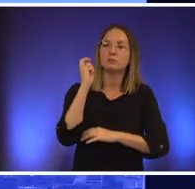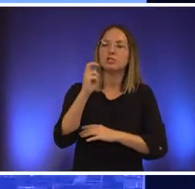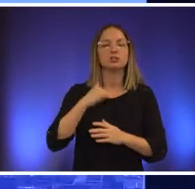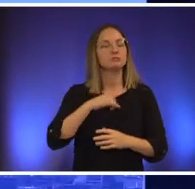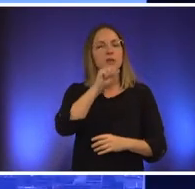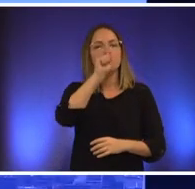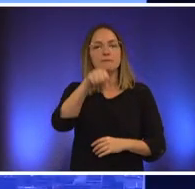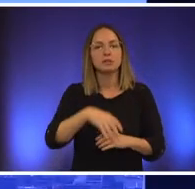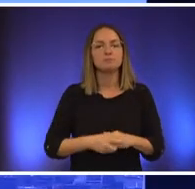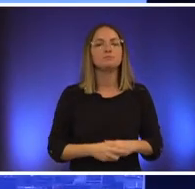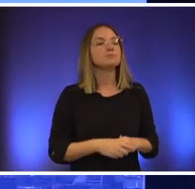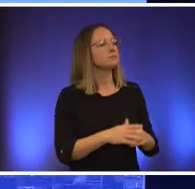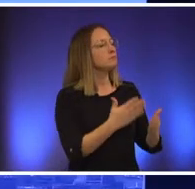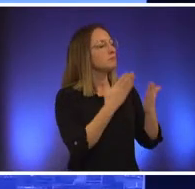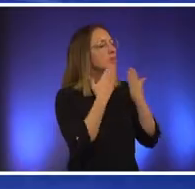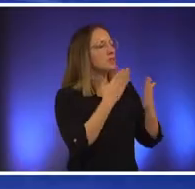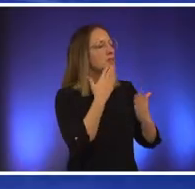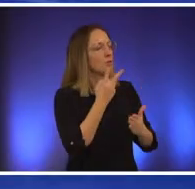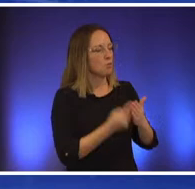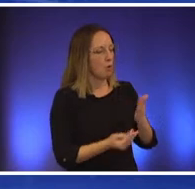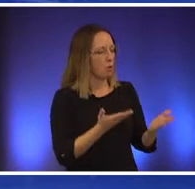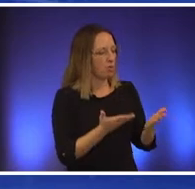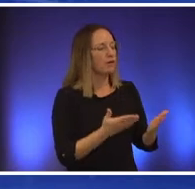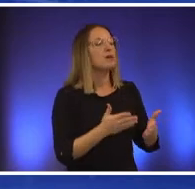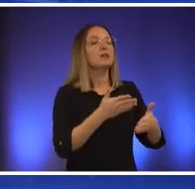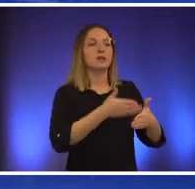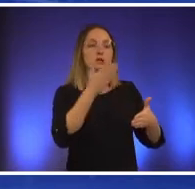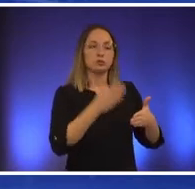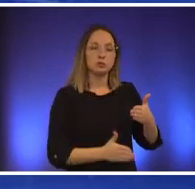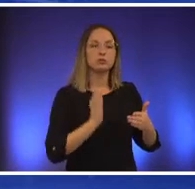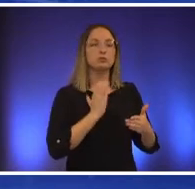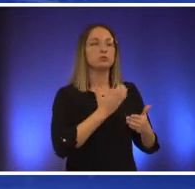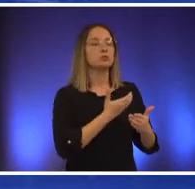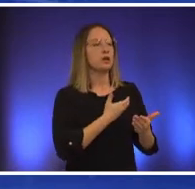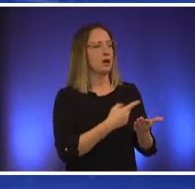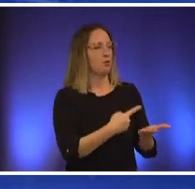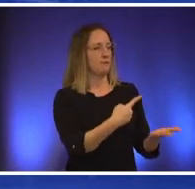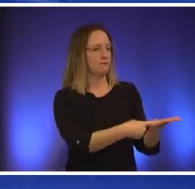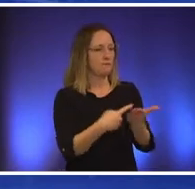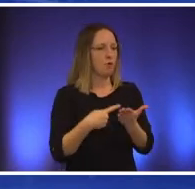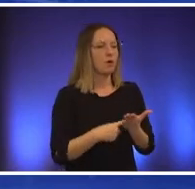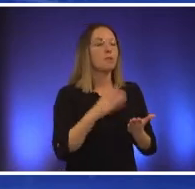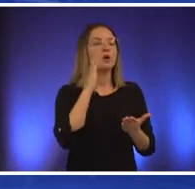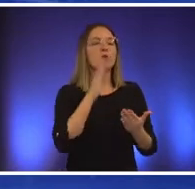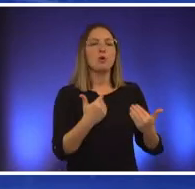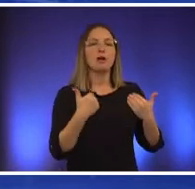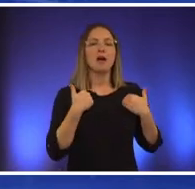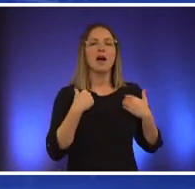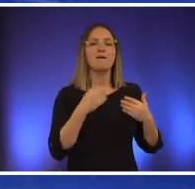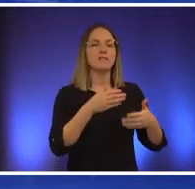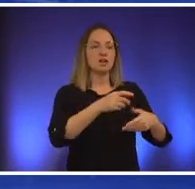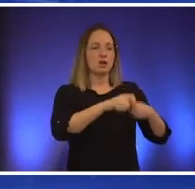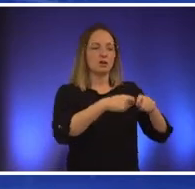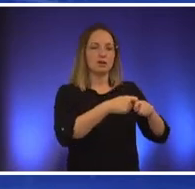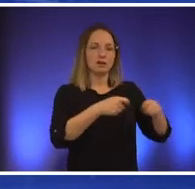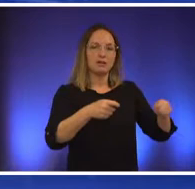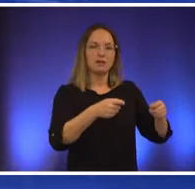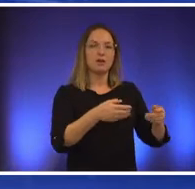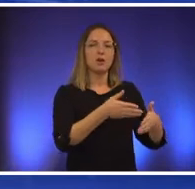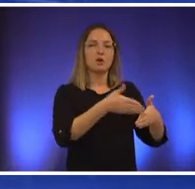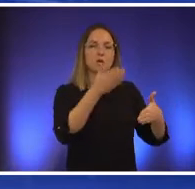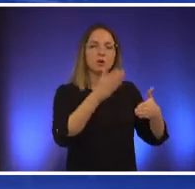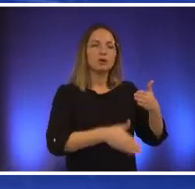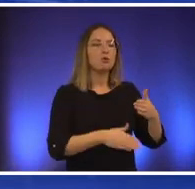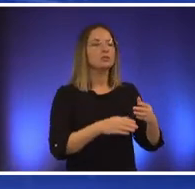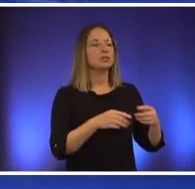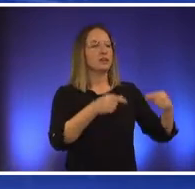well that concludes today's forum but we're going to have our closing arguments and we say arguments but we hope that they'll keep them very civil and talk about